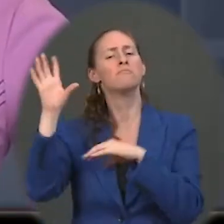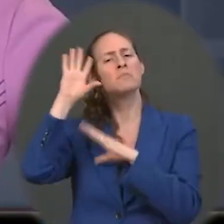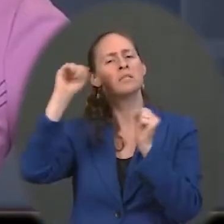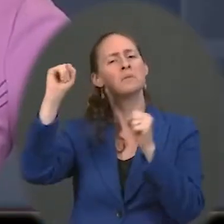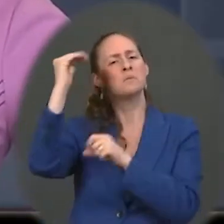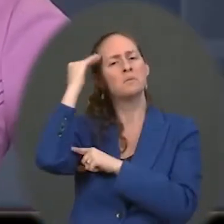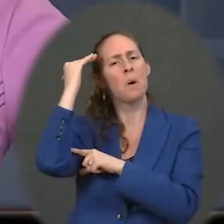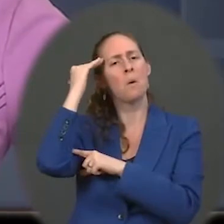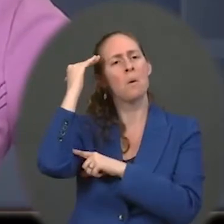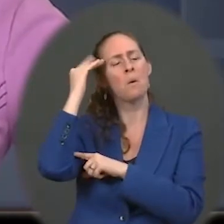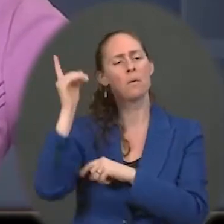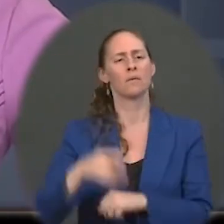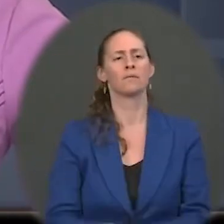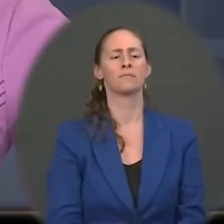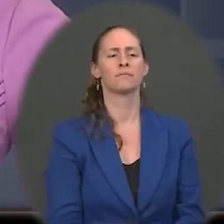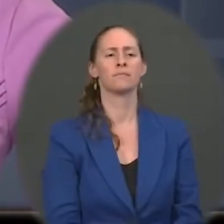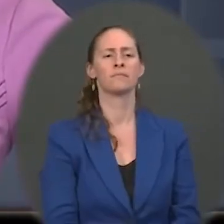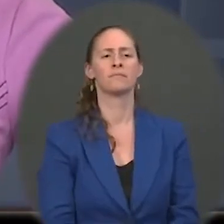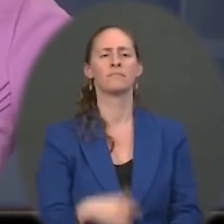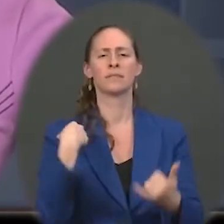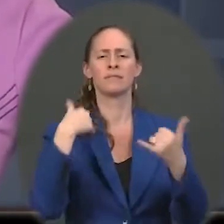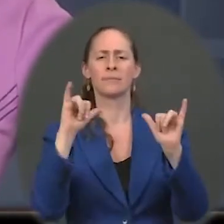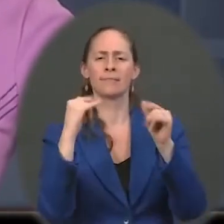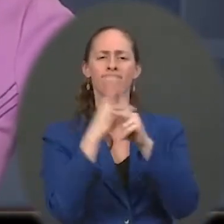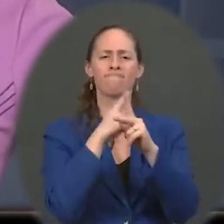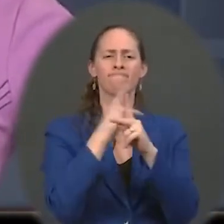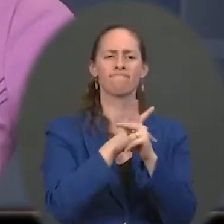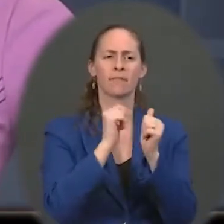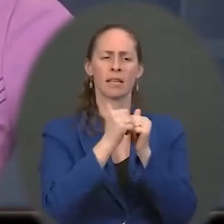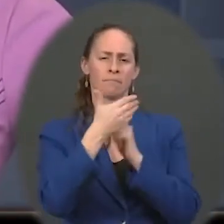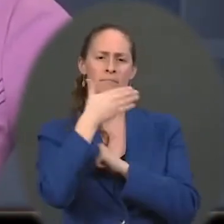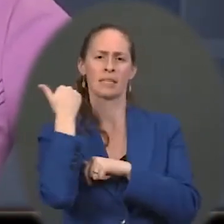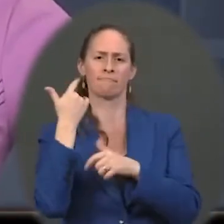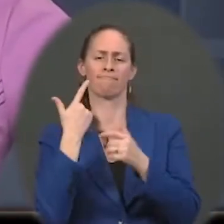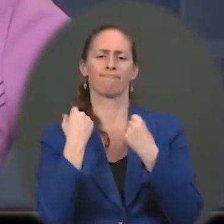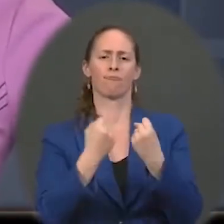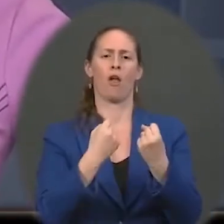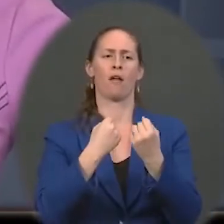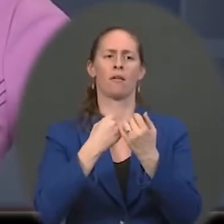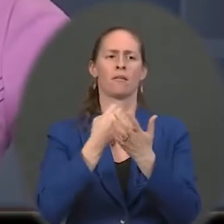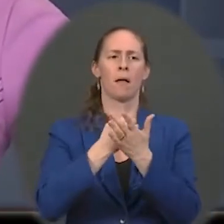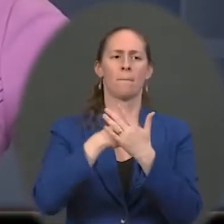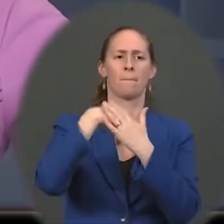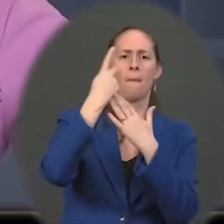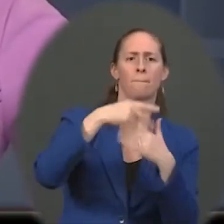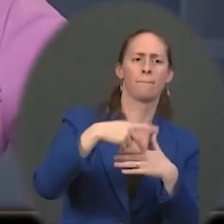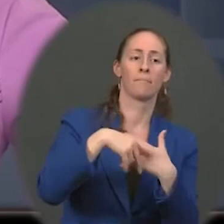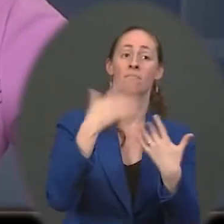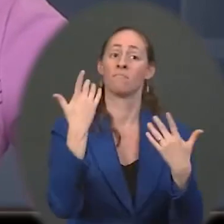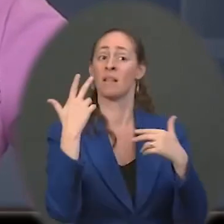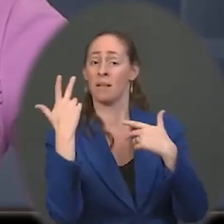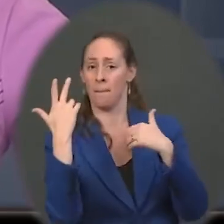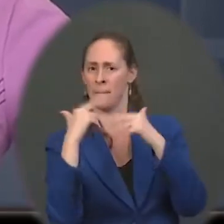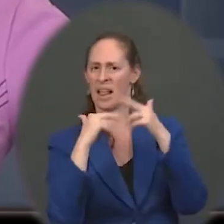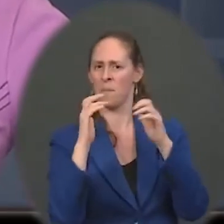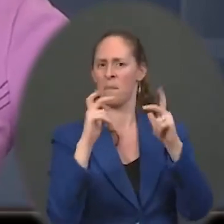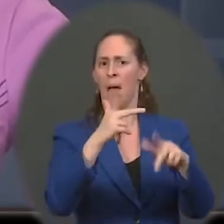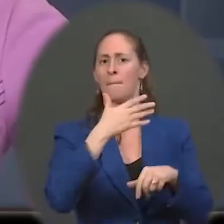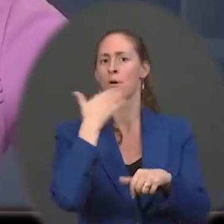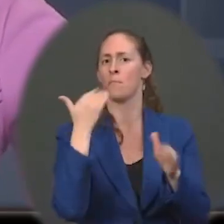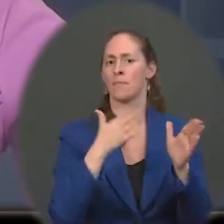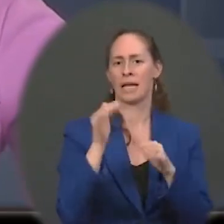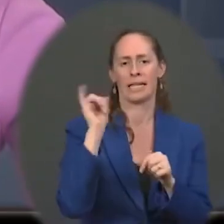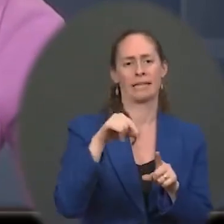we're working on a wide variety of economic programs to help, right, which is why the Build Like Better plan to work out, to work on our